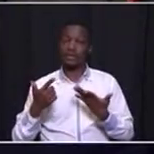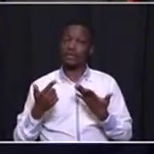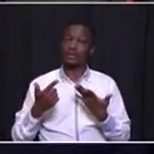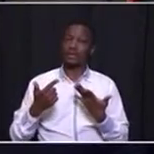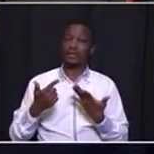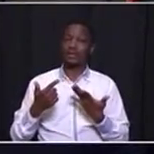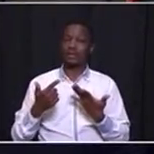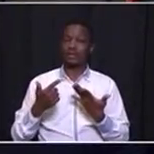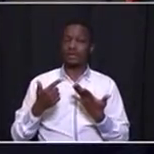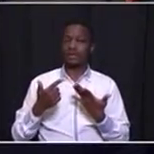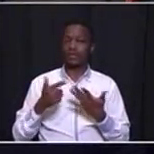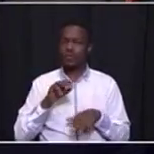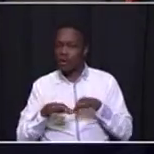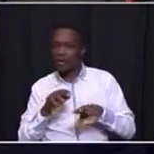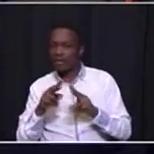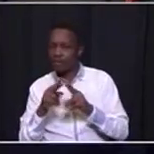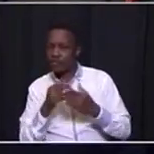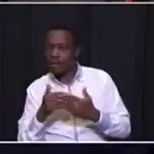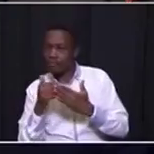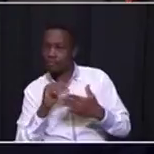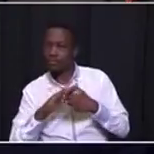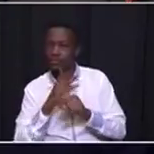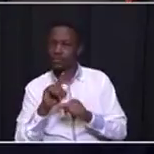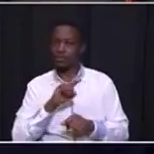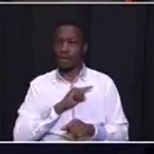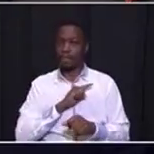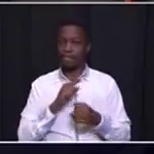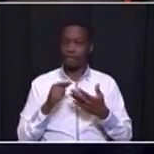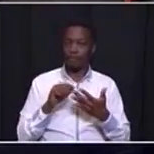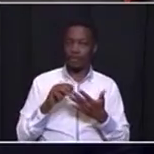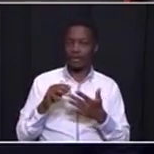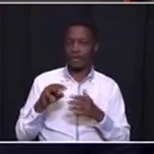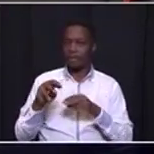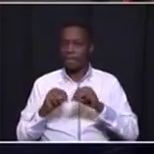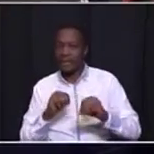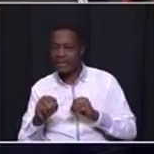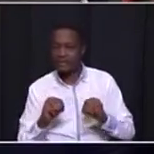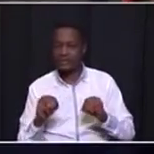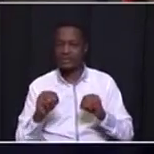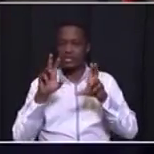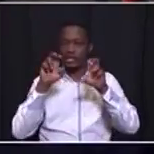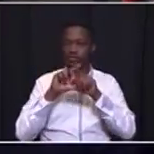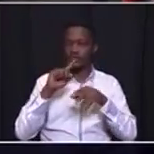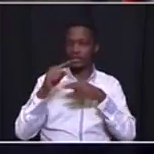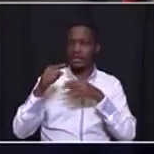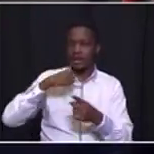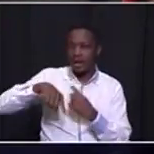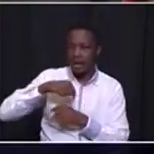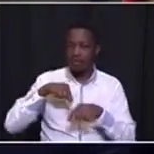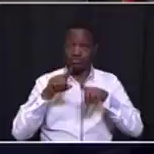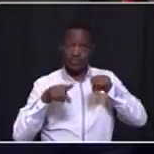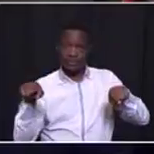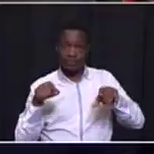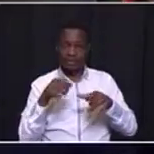very carefully because we were also managing issues around different political parties and I want to